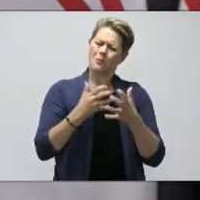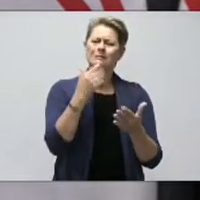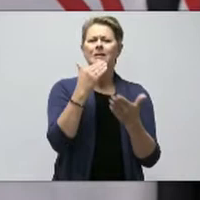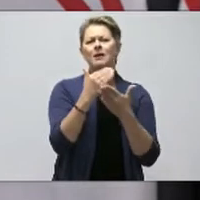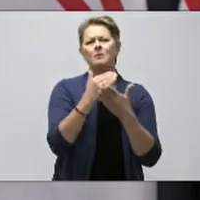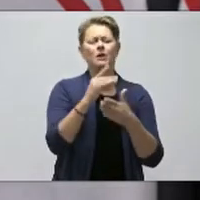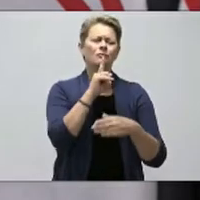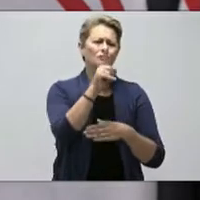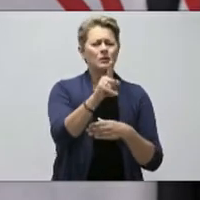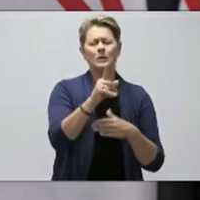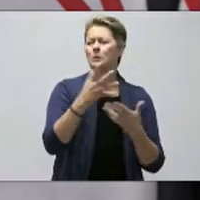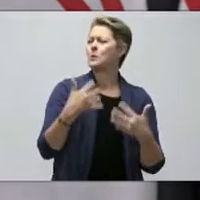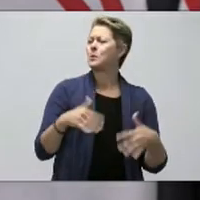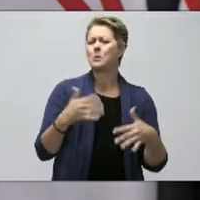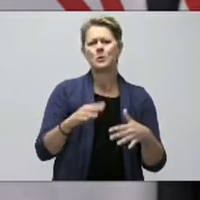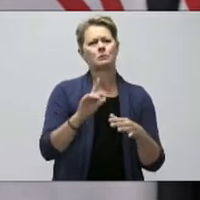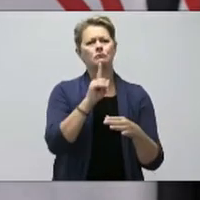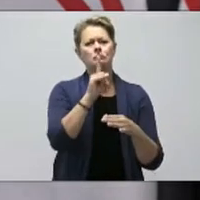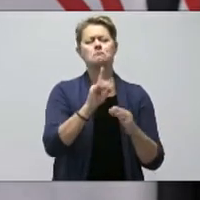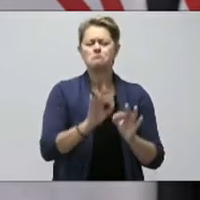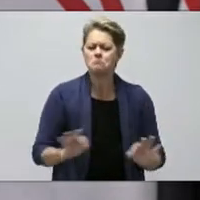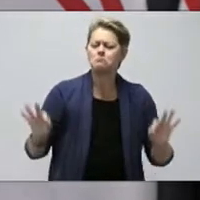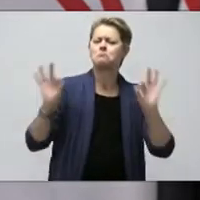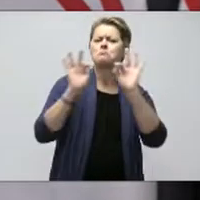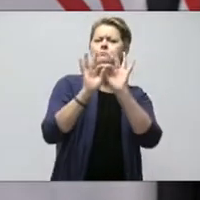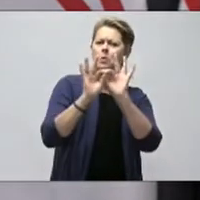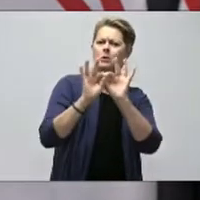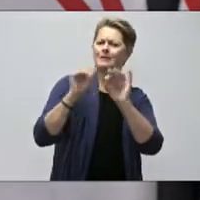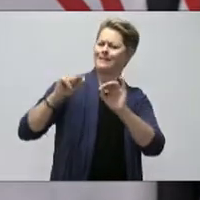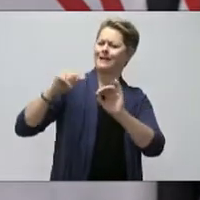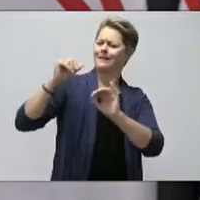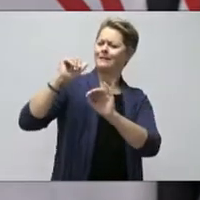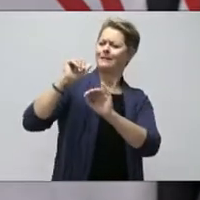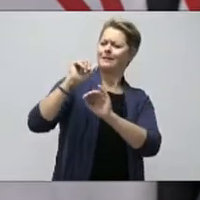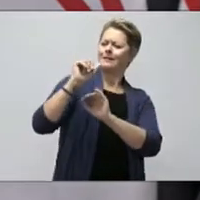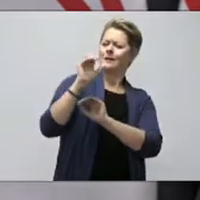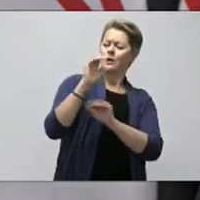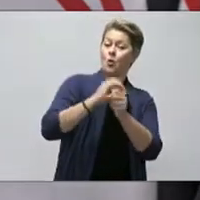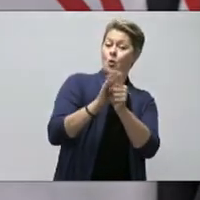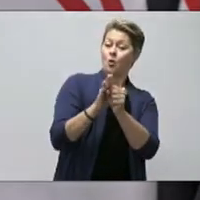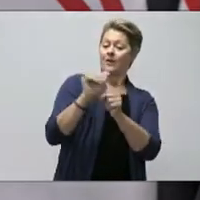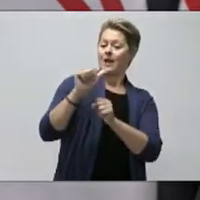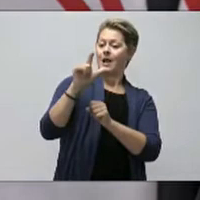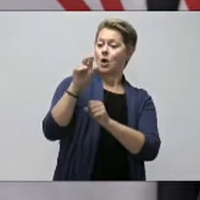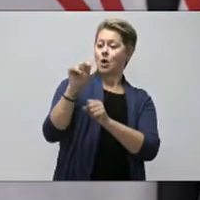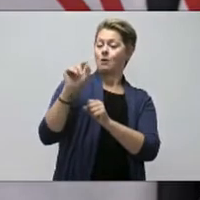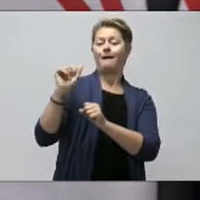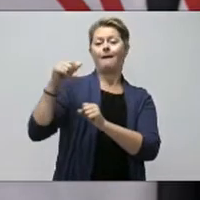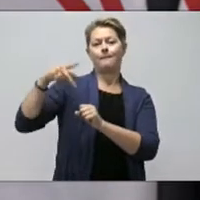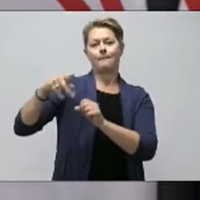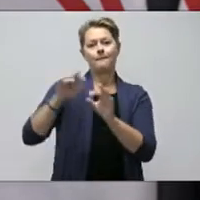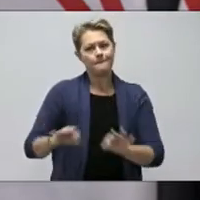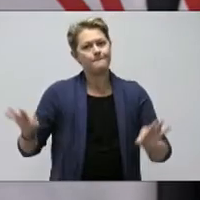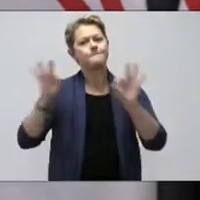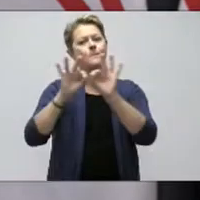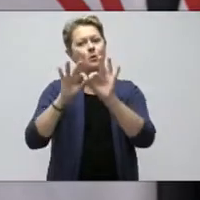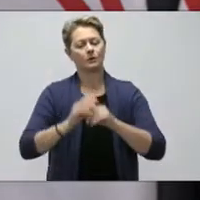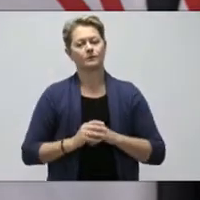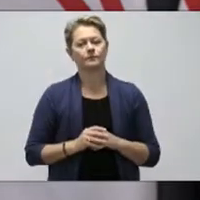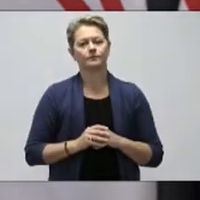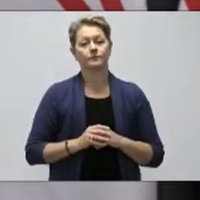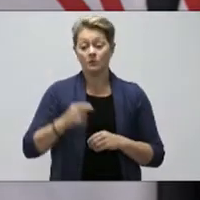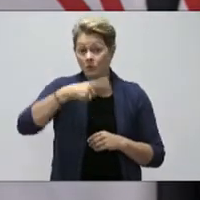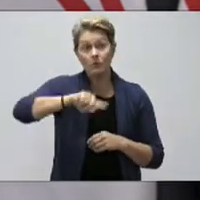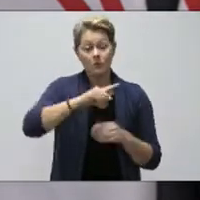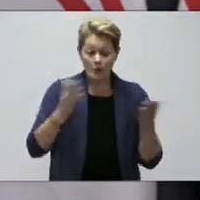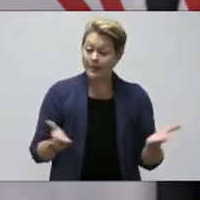to make this app as accessible as possible. We have some great partners at the community level. As government, we